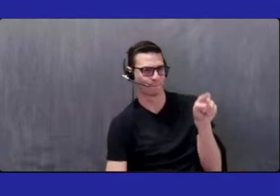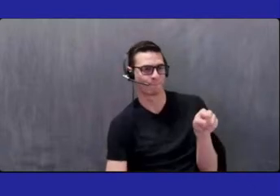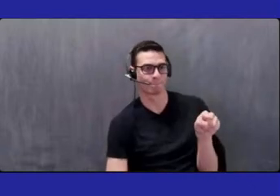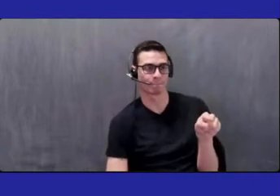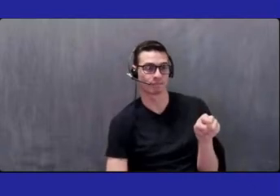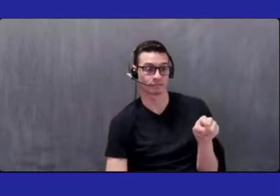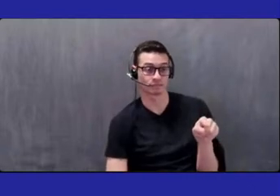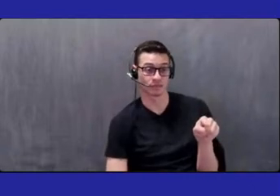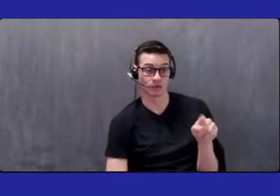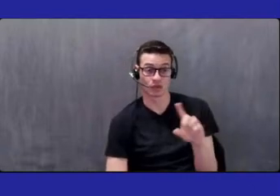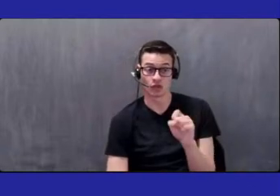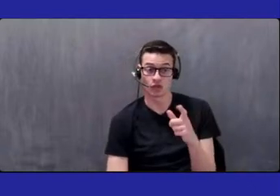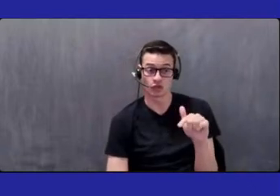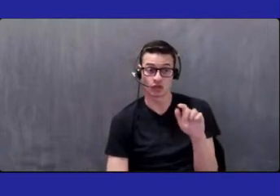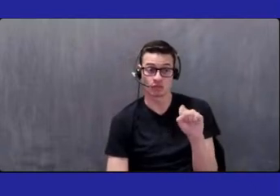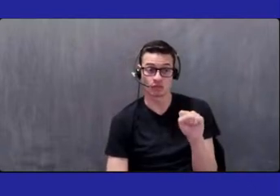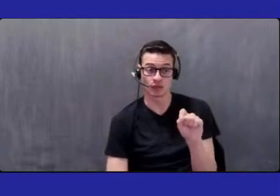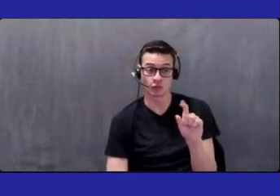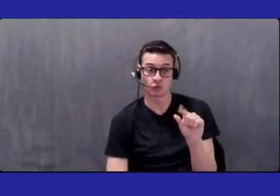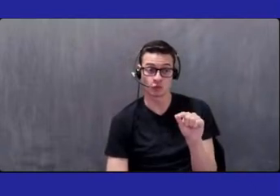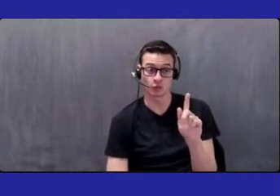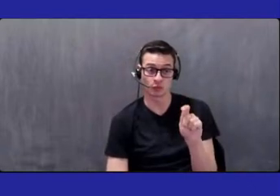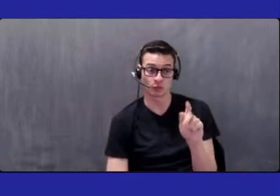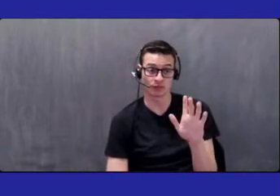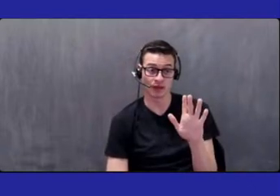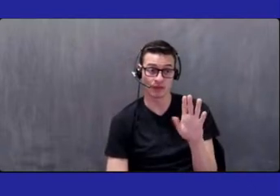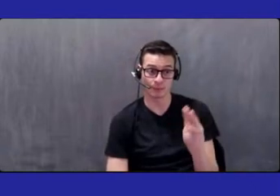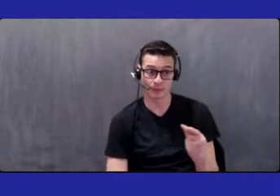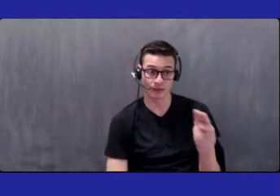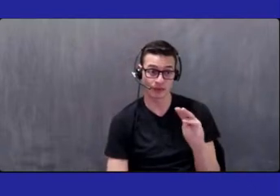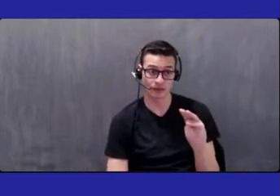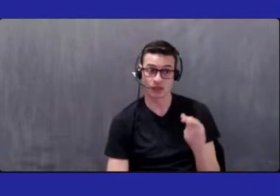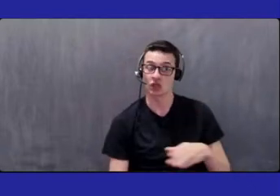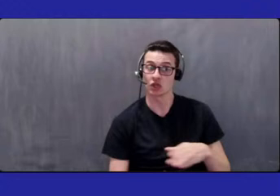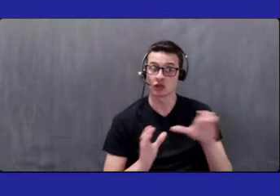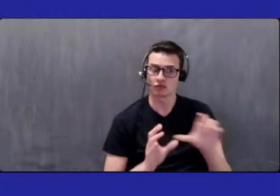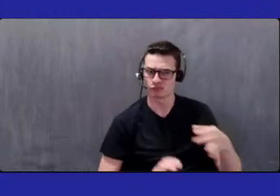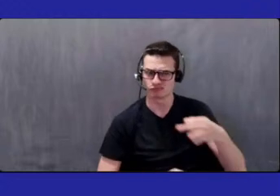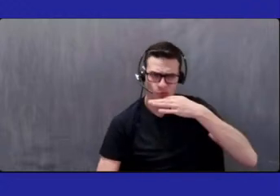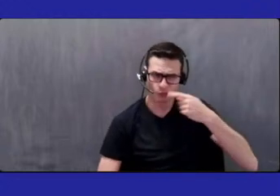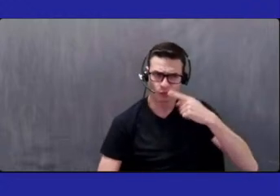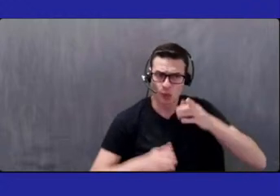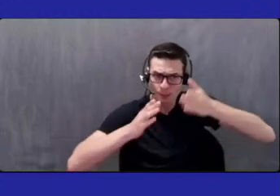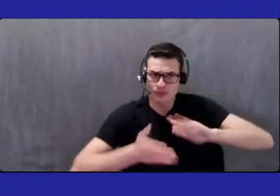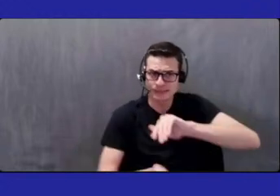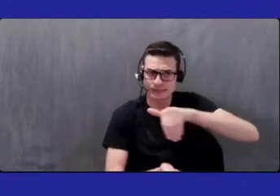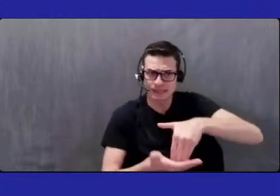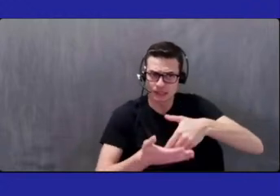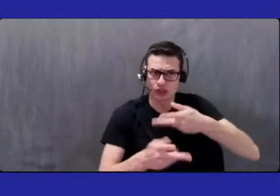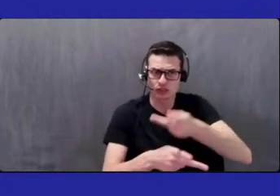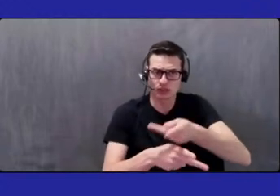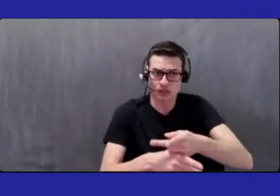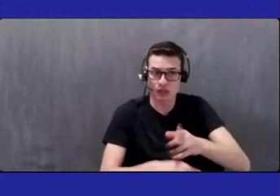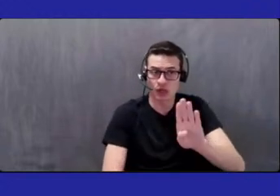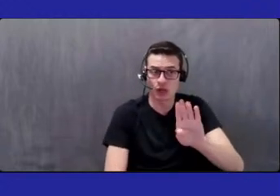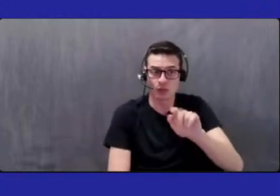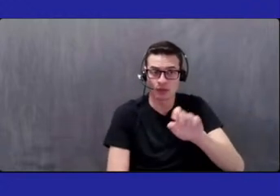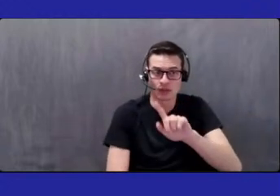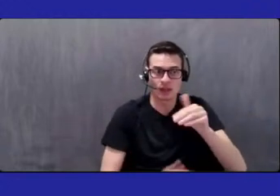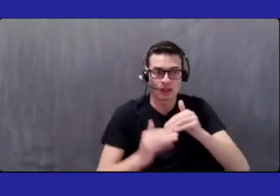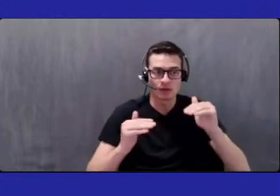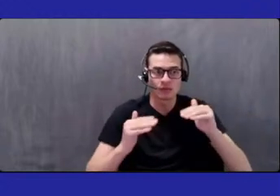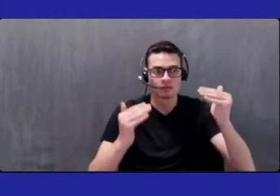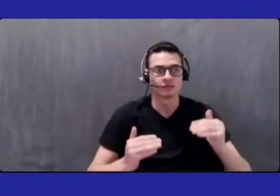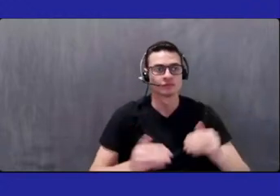.5 million, a certification for excellence in person-centered care, bronze level, 20 to 20,